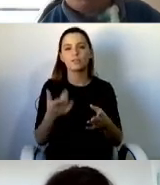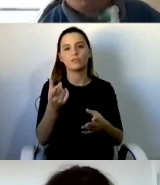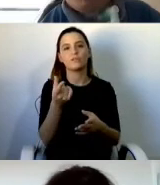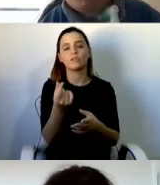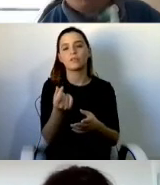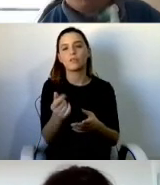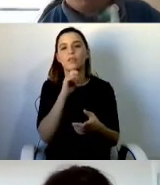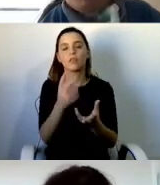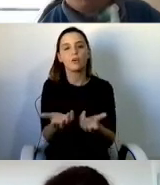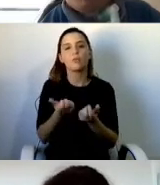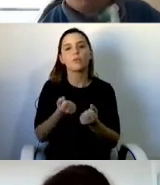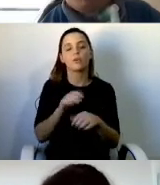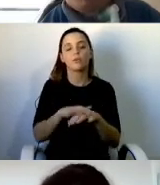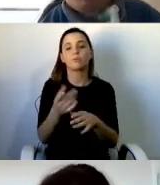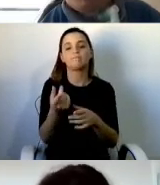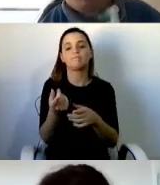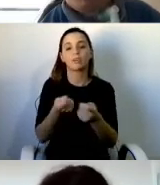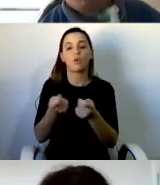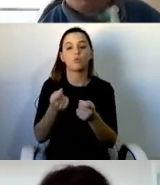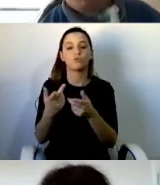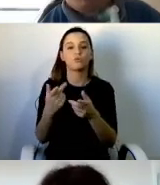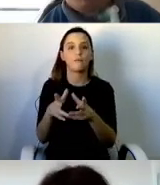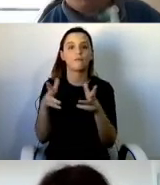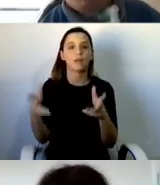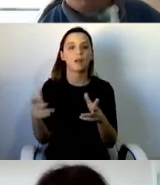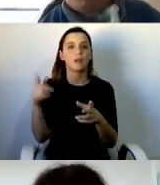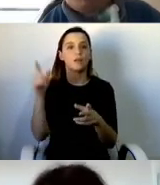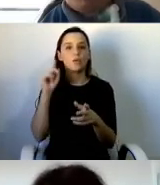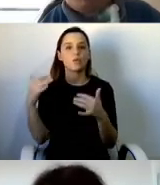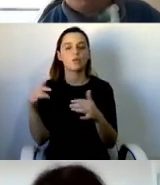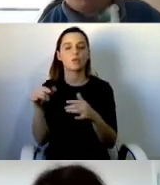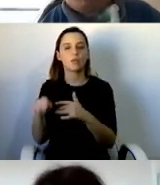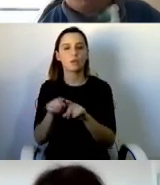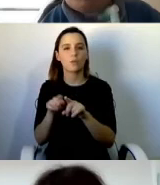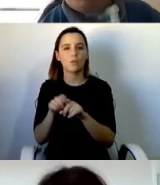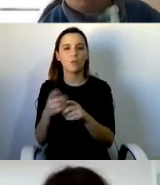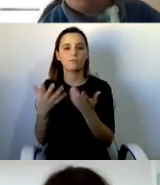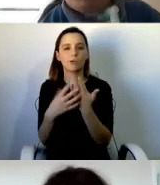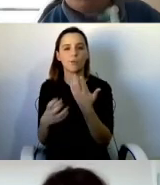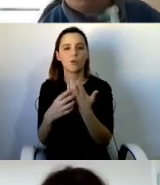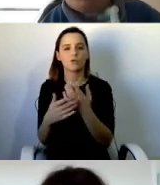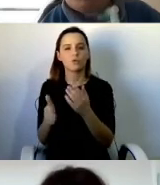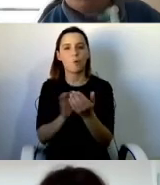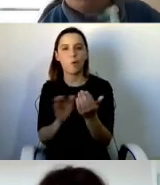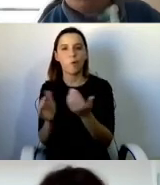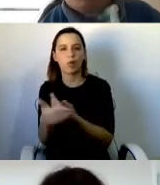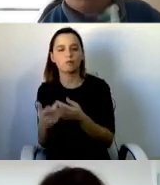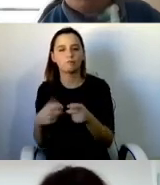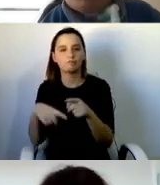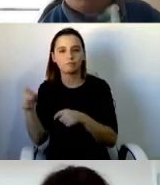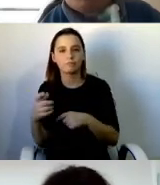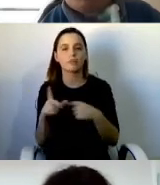expense-fiddling politicians, 90% of whom were millionaires, by the way.